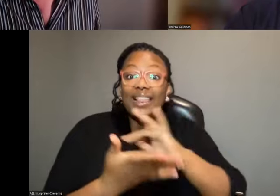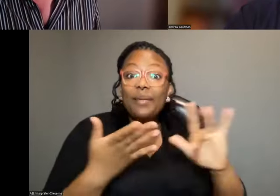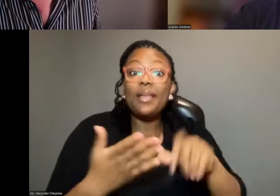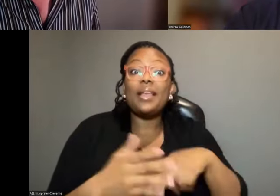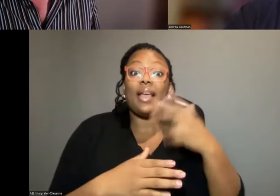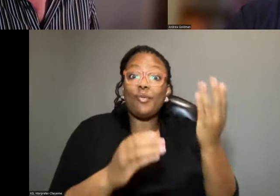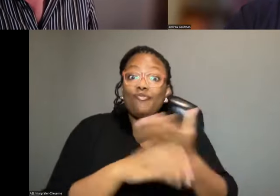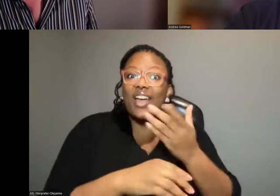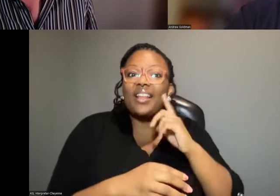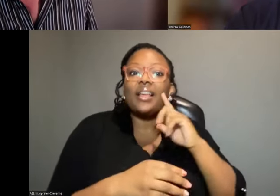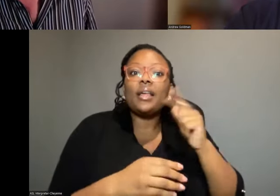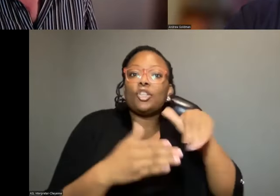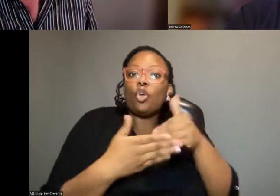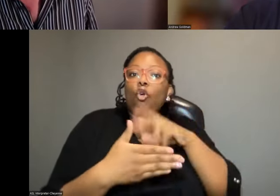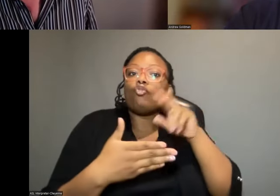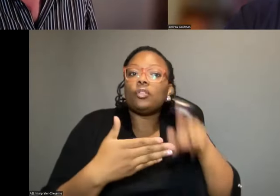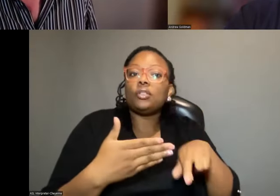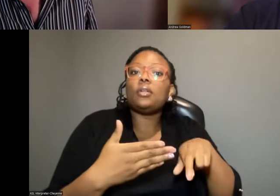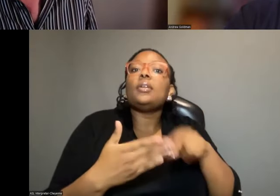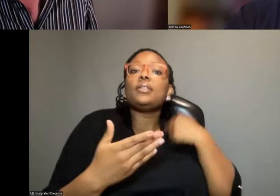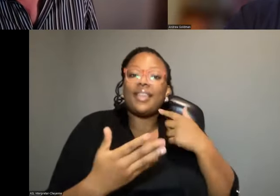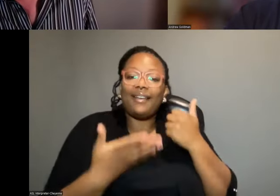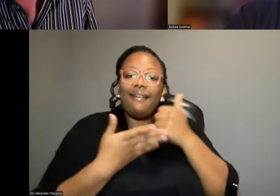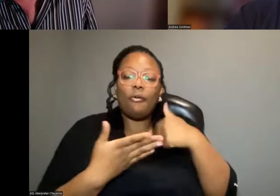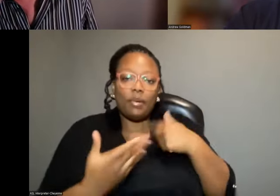And that's what the longitudinal lens can help us unravel.